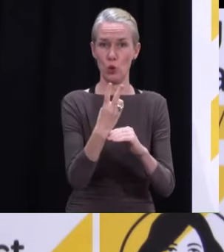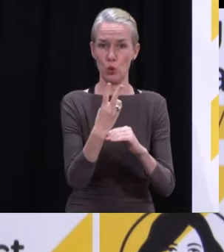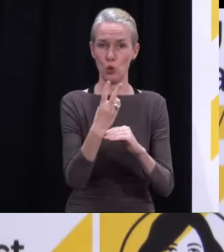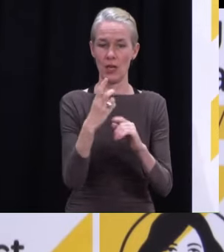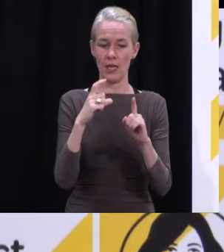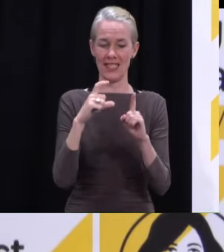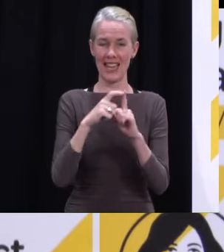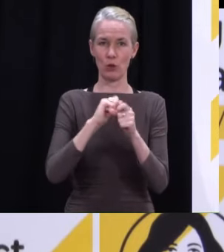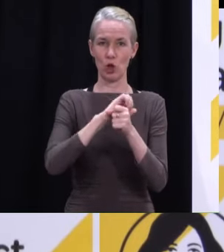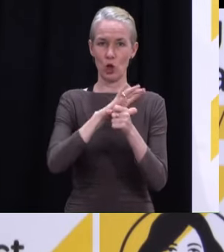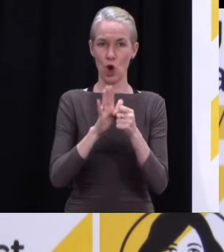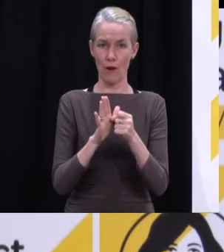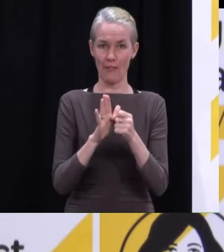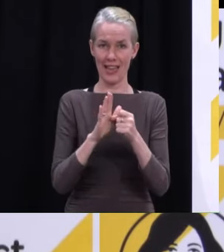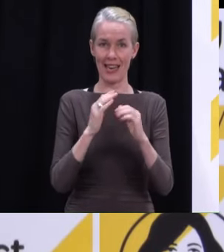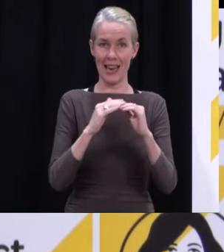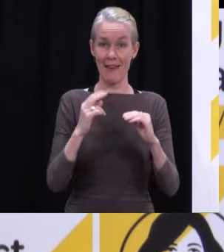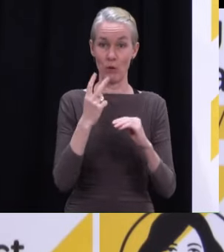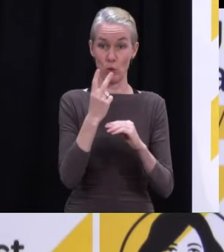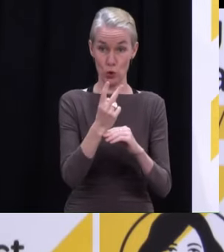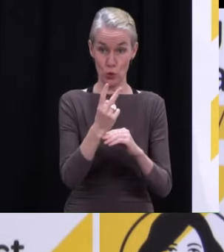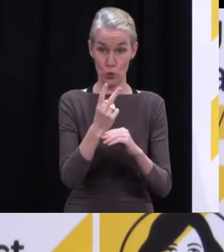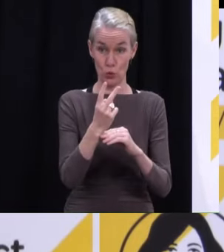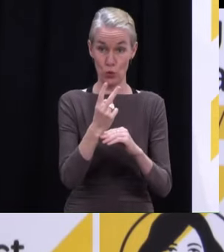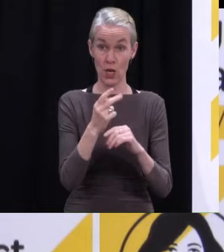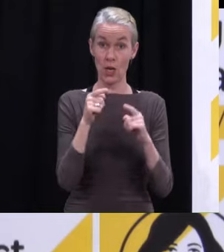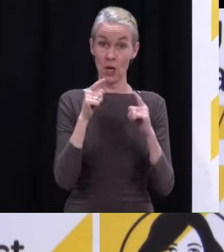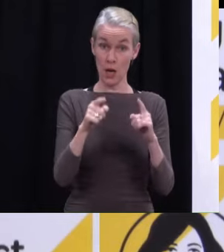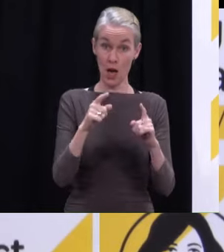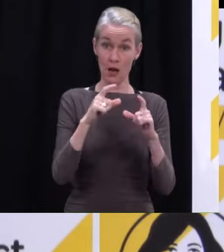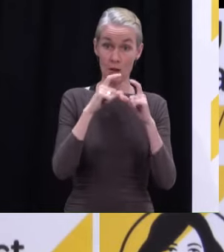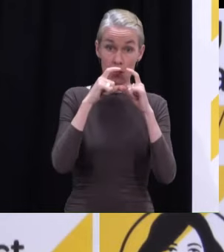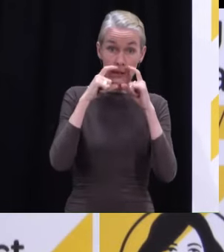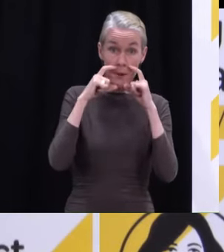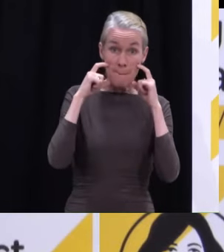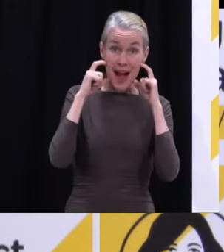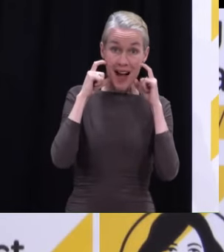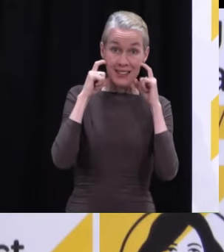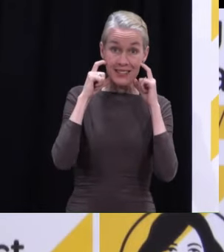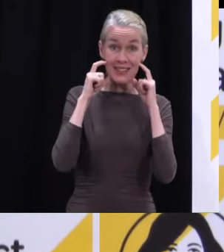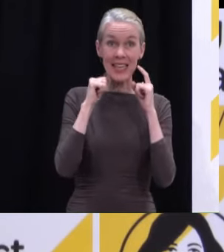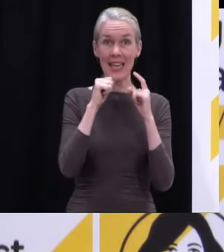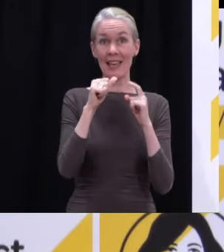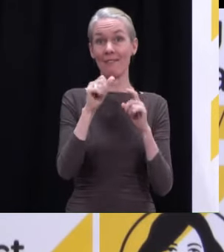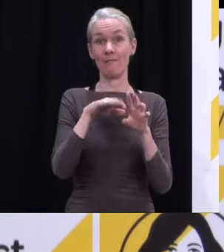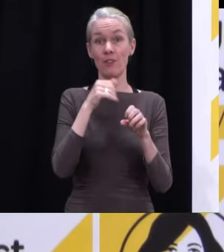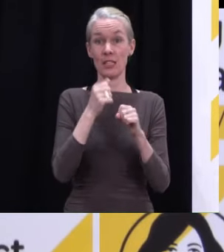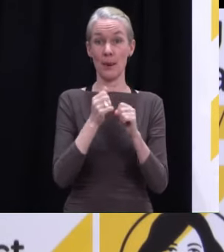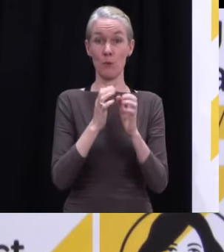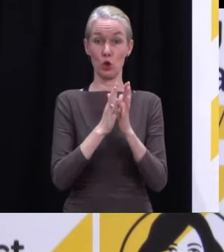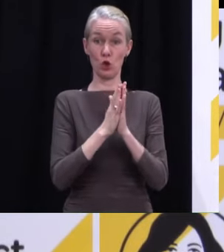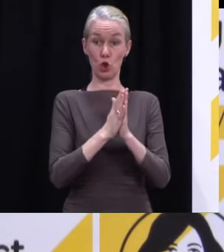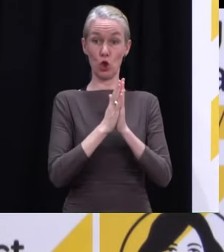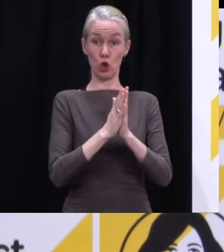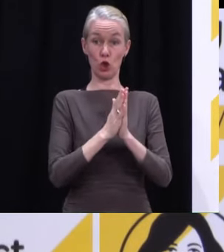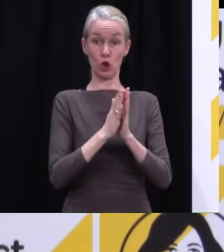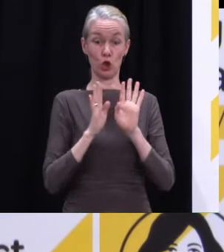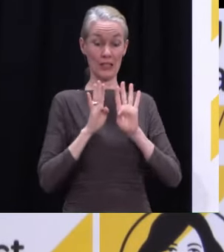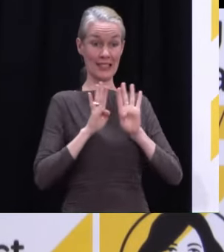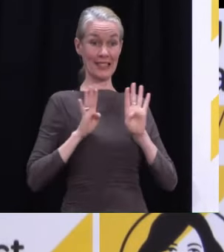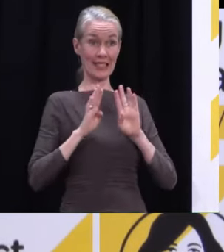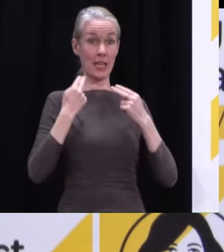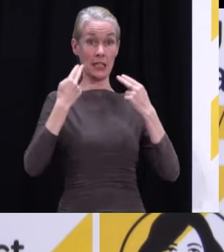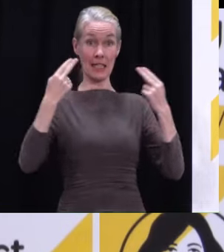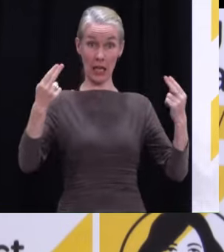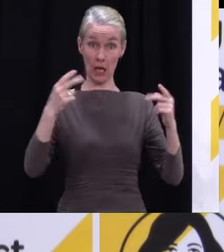specific question. Do you have to wear masks while singing at church? And two, you clarified at the top of this that